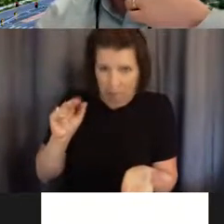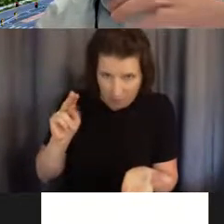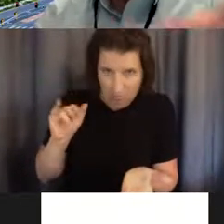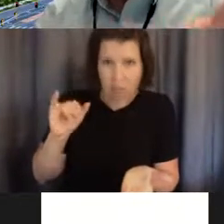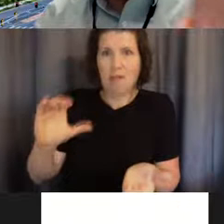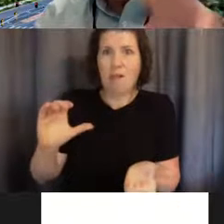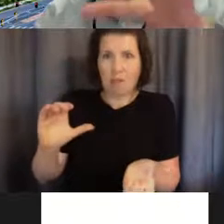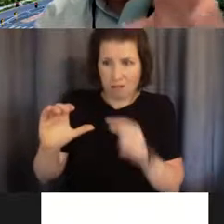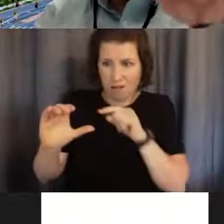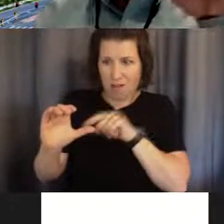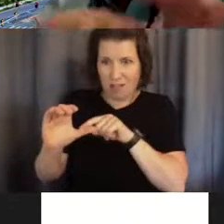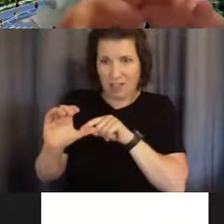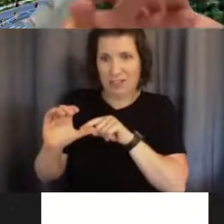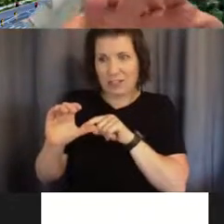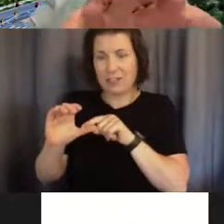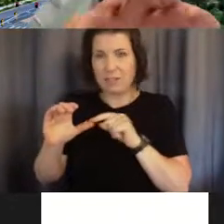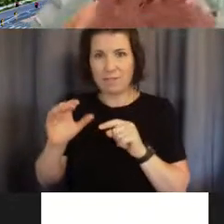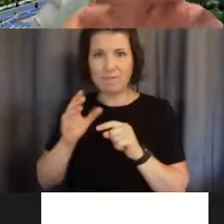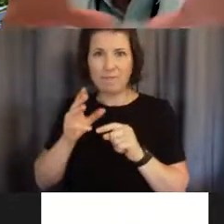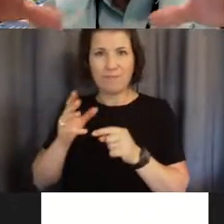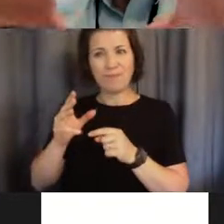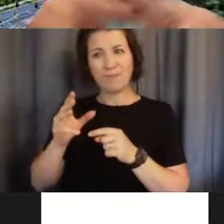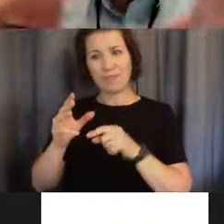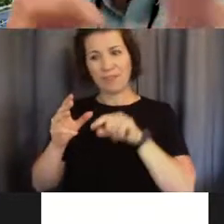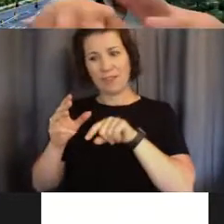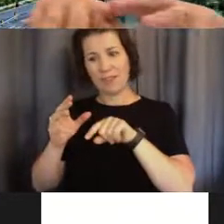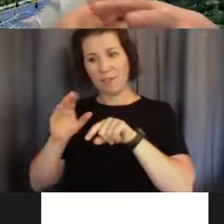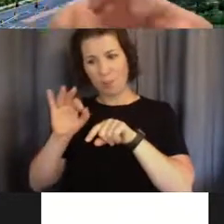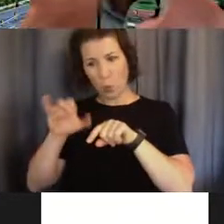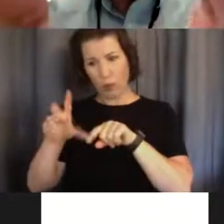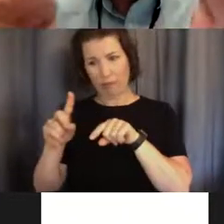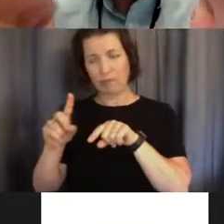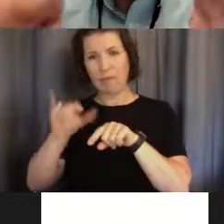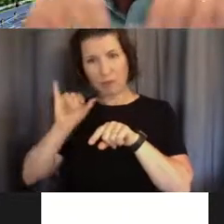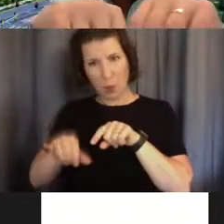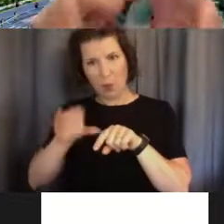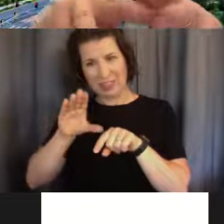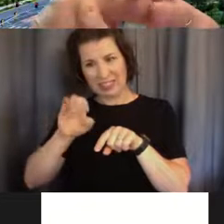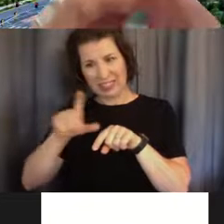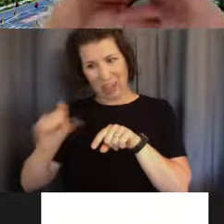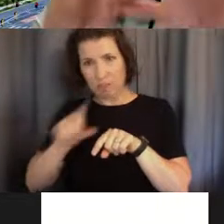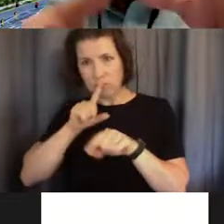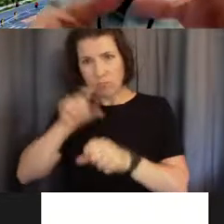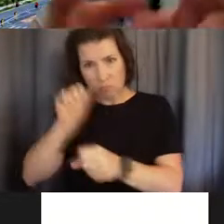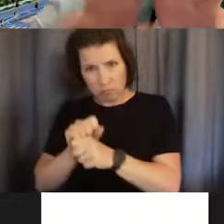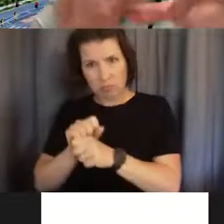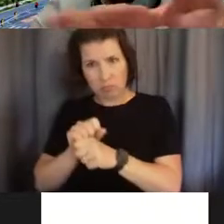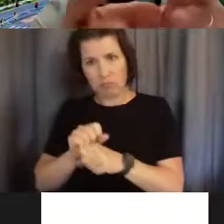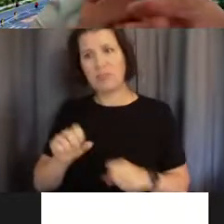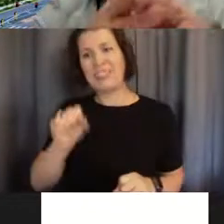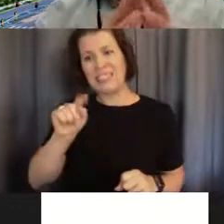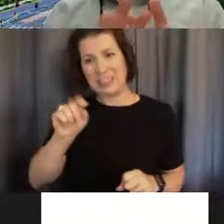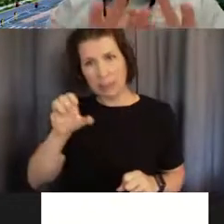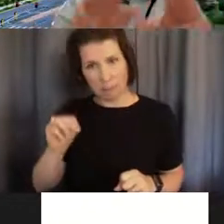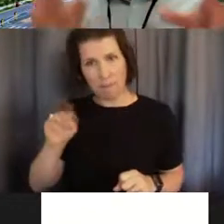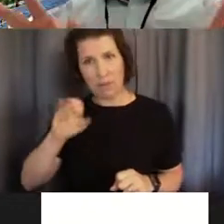and then have some sort of matrix or shape that we can make